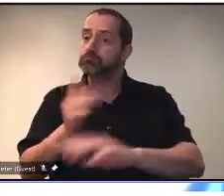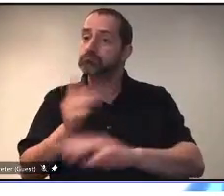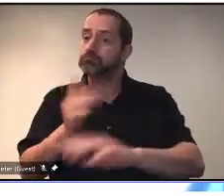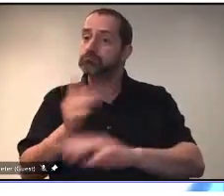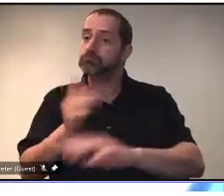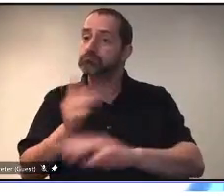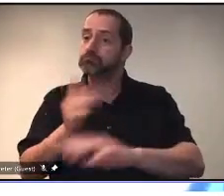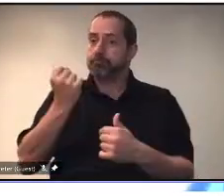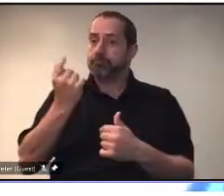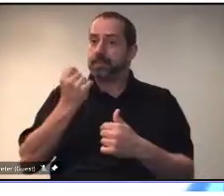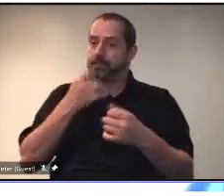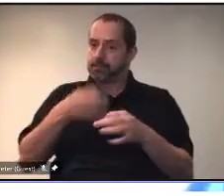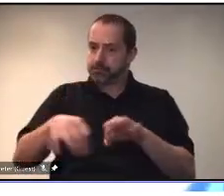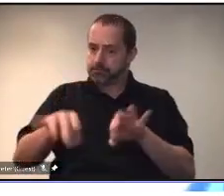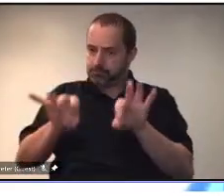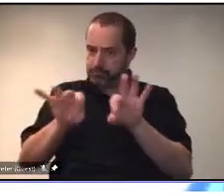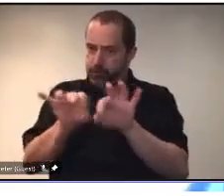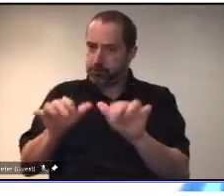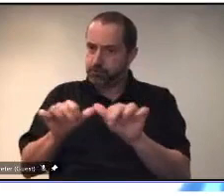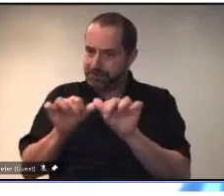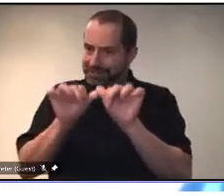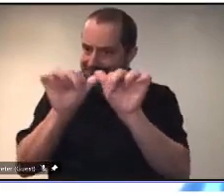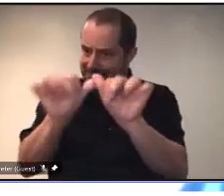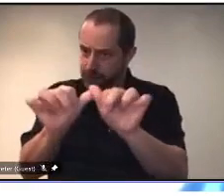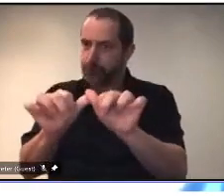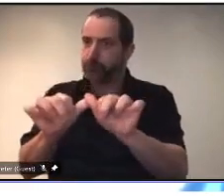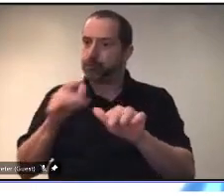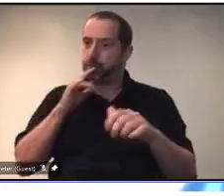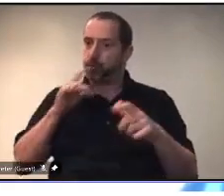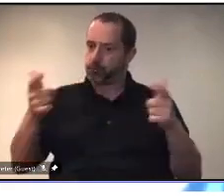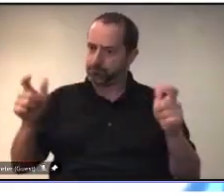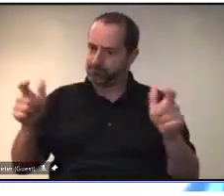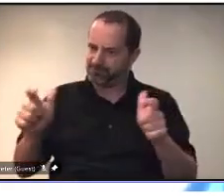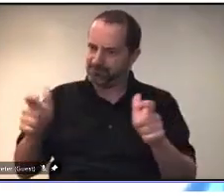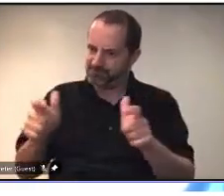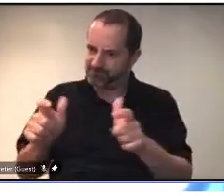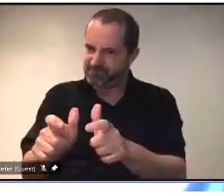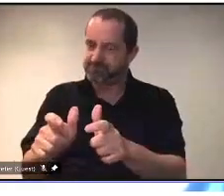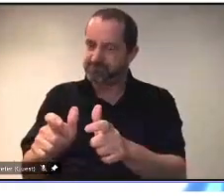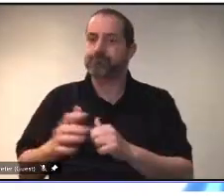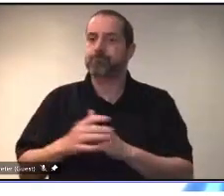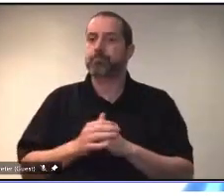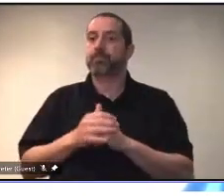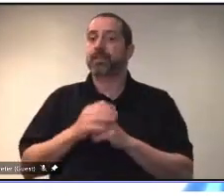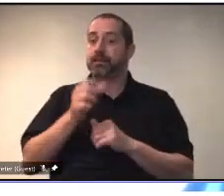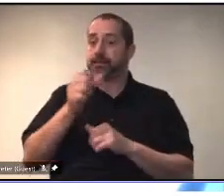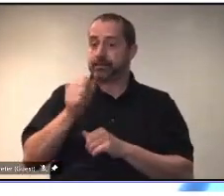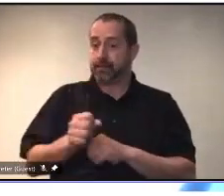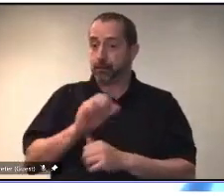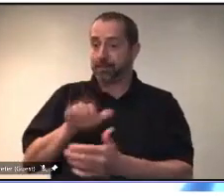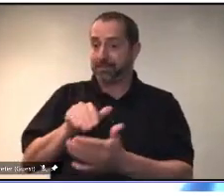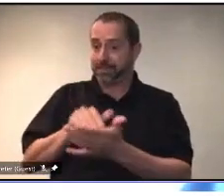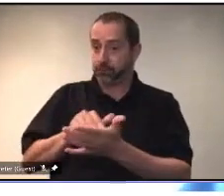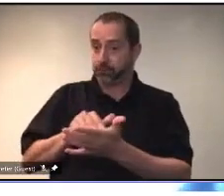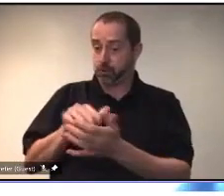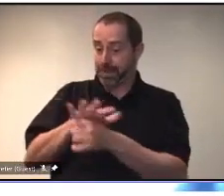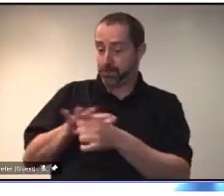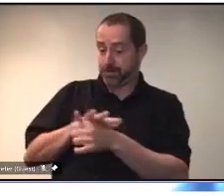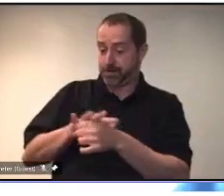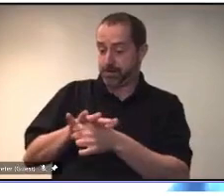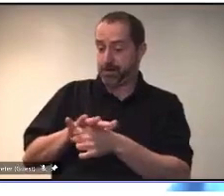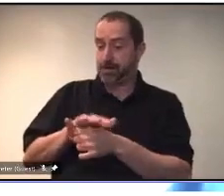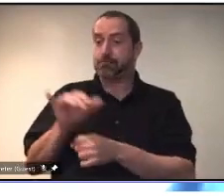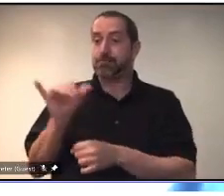pressure on case numbers. Not just in the south, central part of the province. But again, you know, we have been flagging some